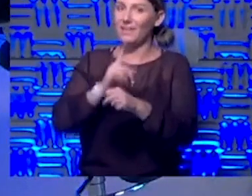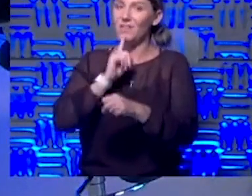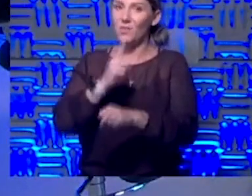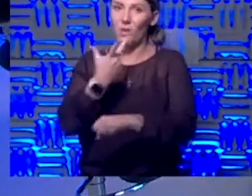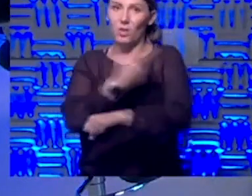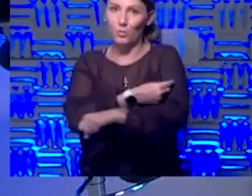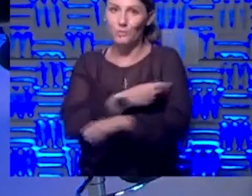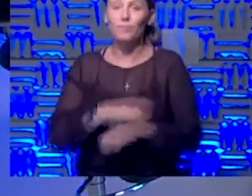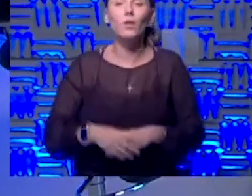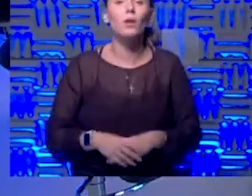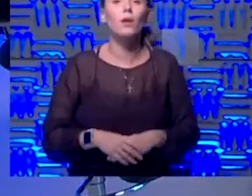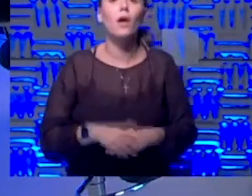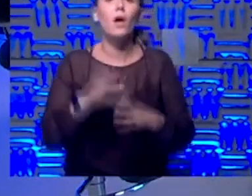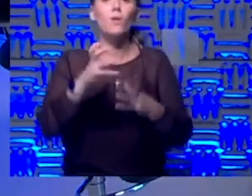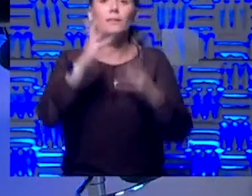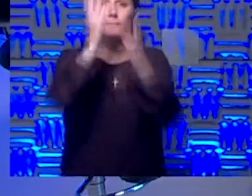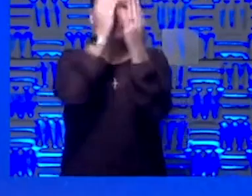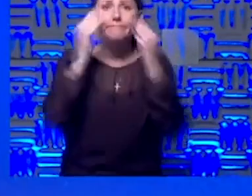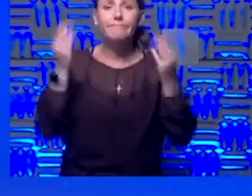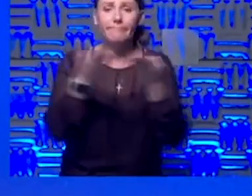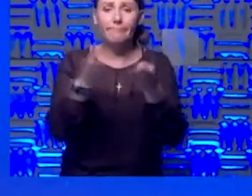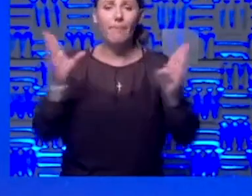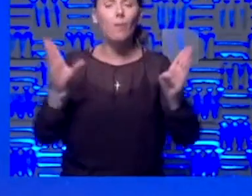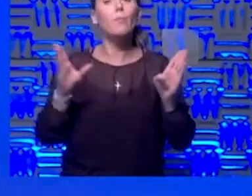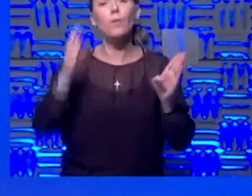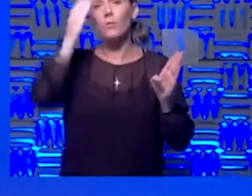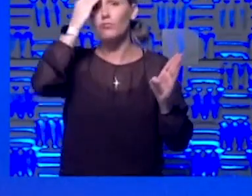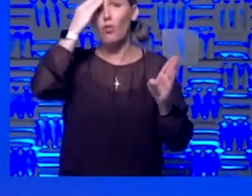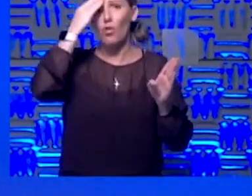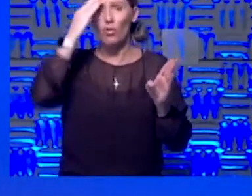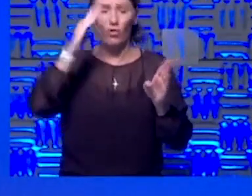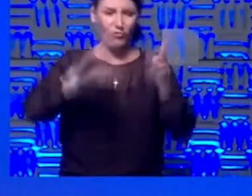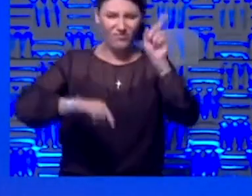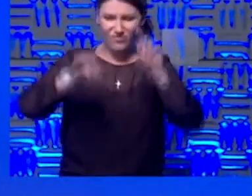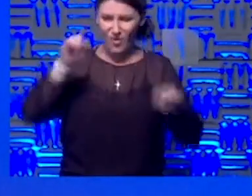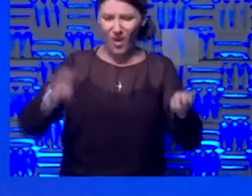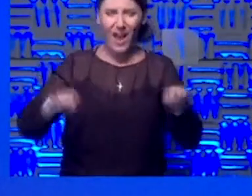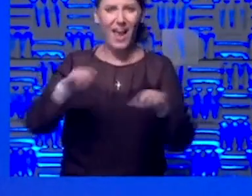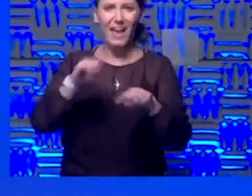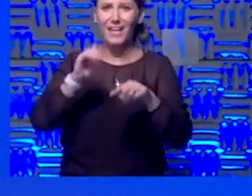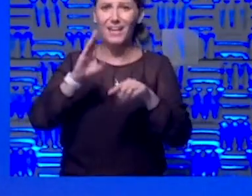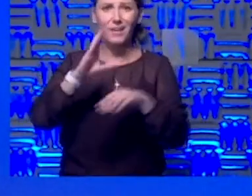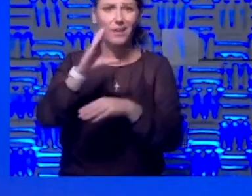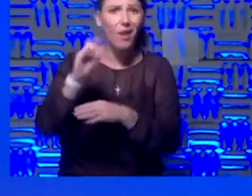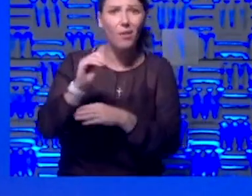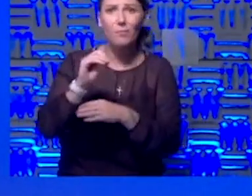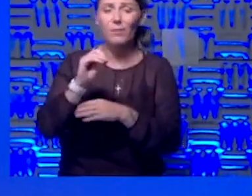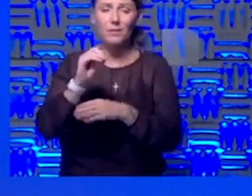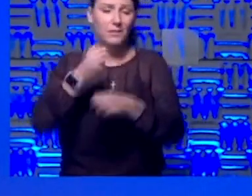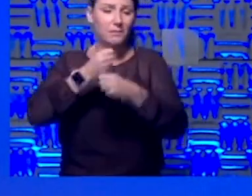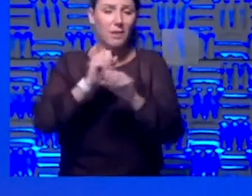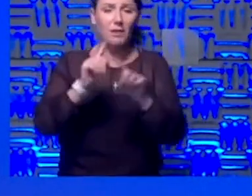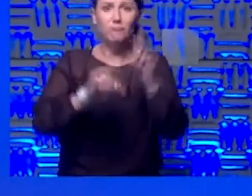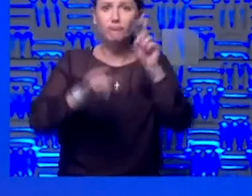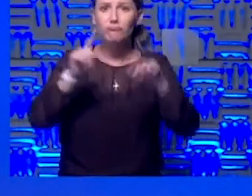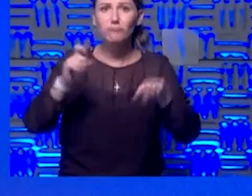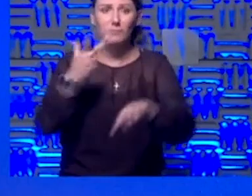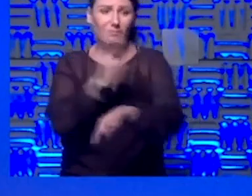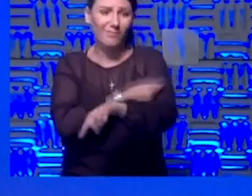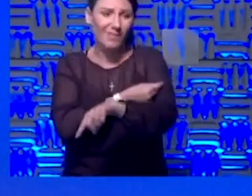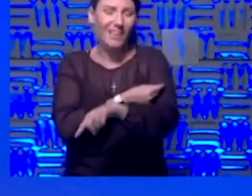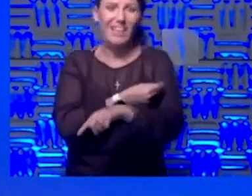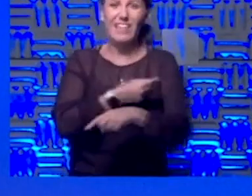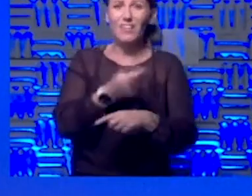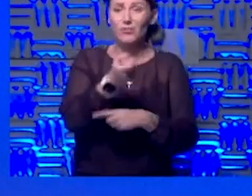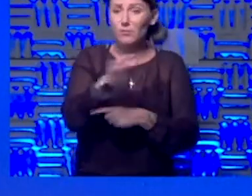think we should we should let the public know that there are different companies that make a number of different vaccines. So there's a there's a couple different companies that make hepatitis